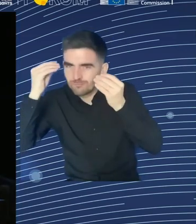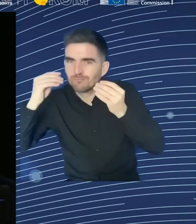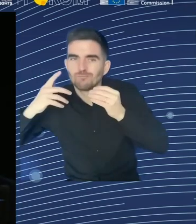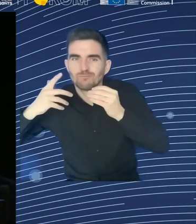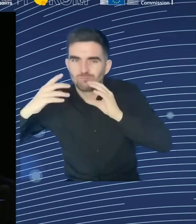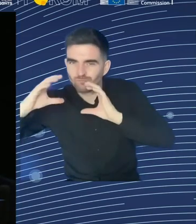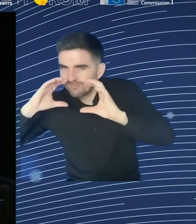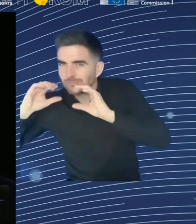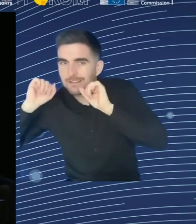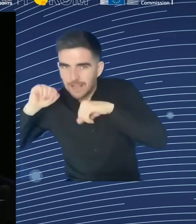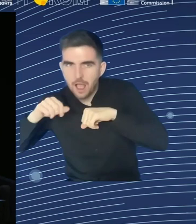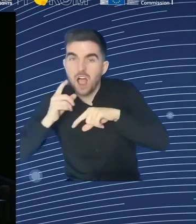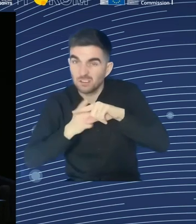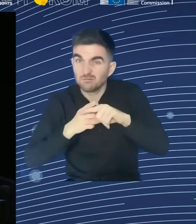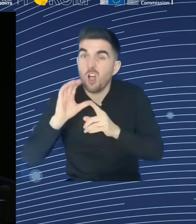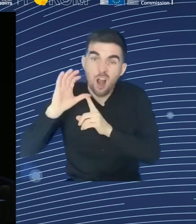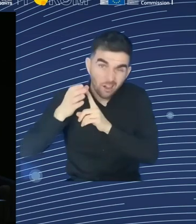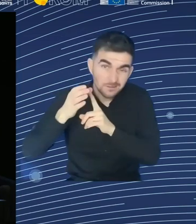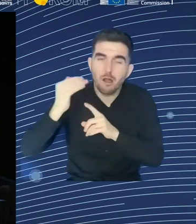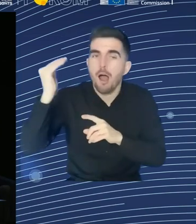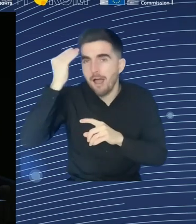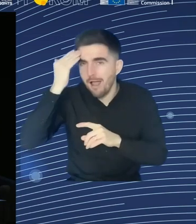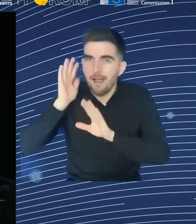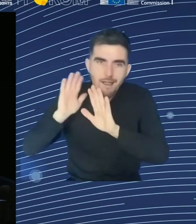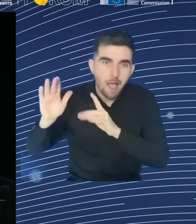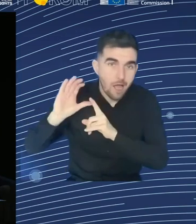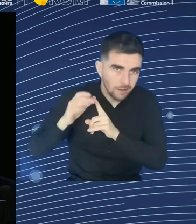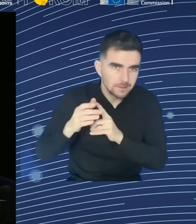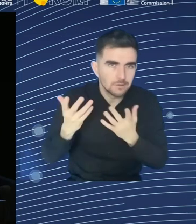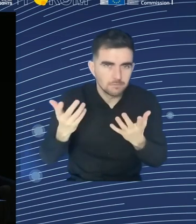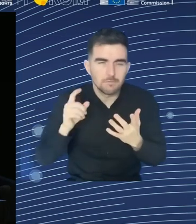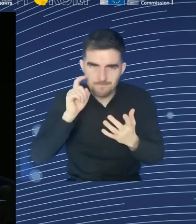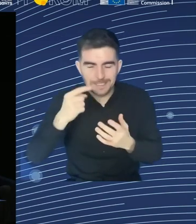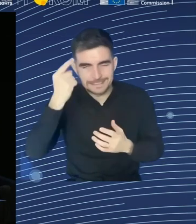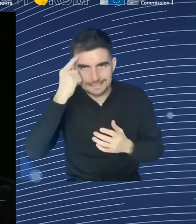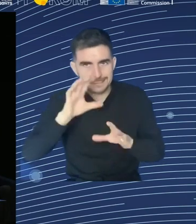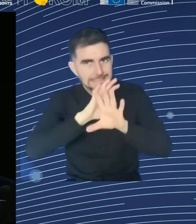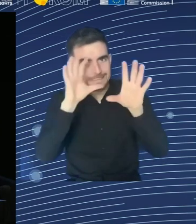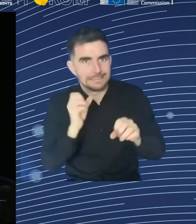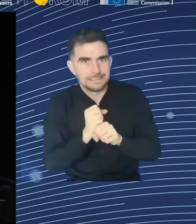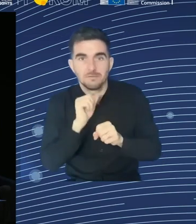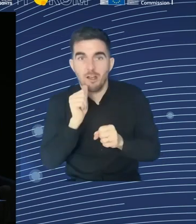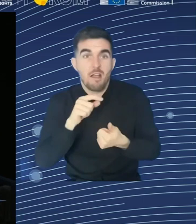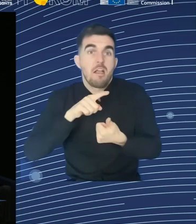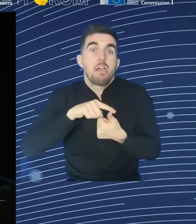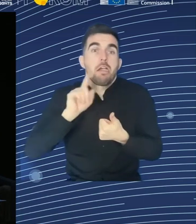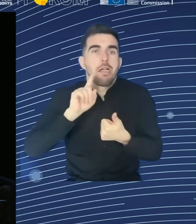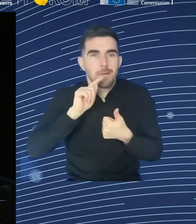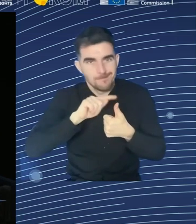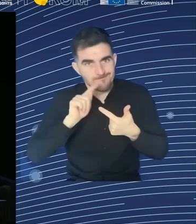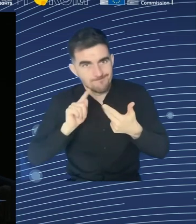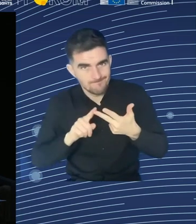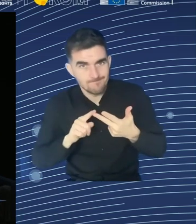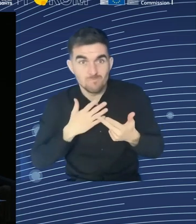question from the room that our speakers could pick up on. Not at this stage. Okay. So Mark, maybe would you like to